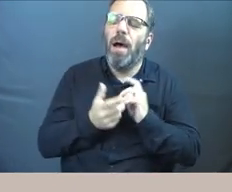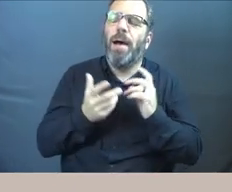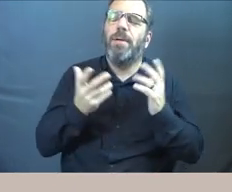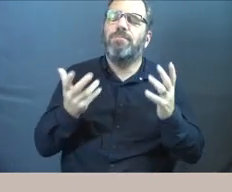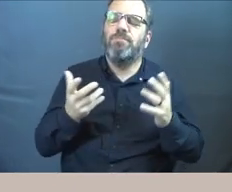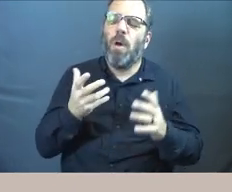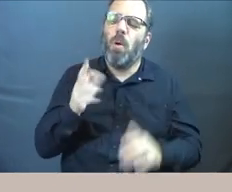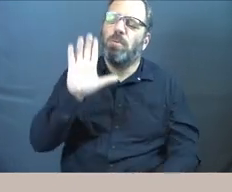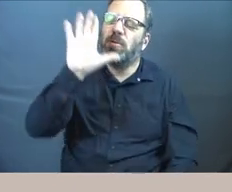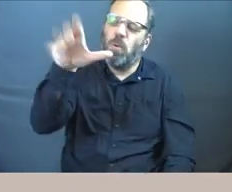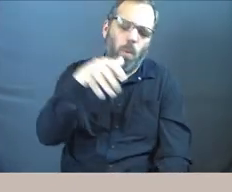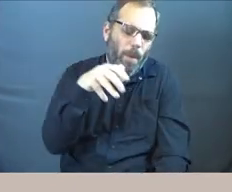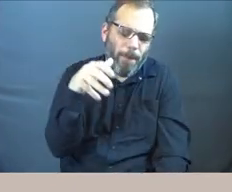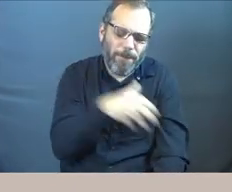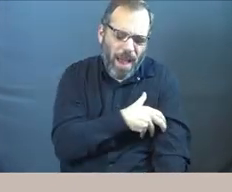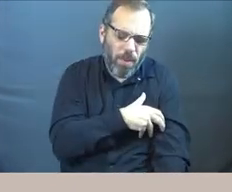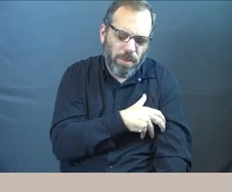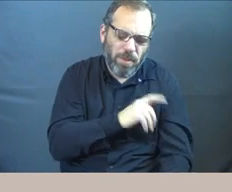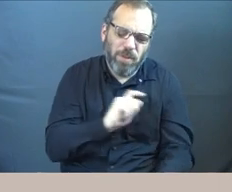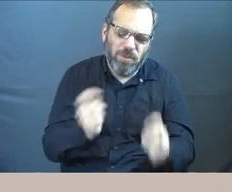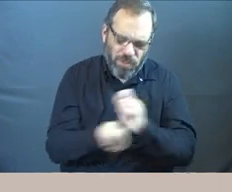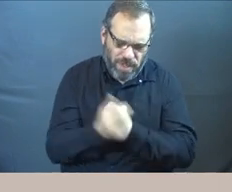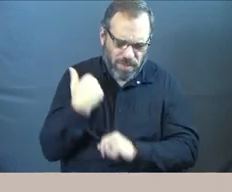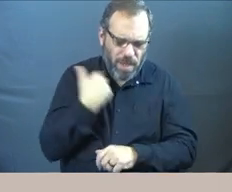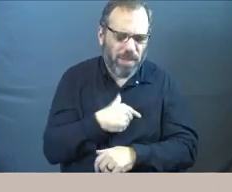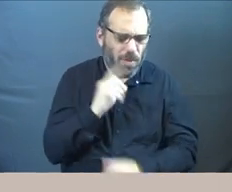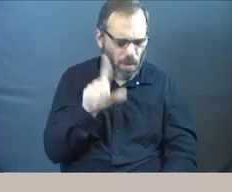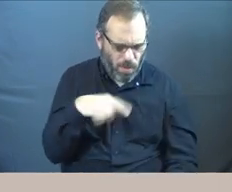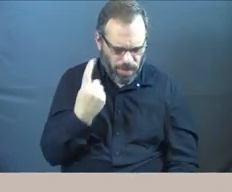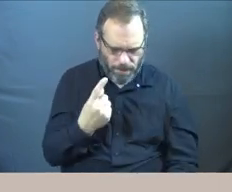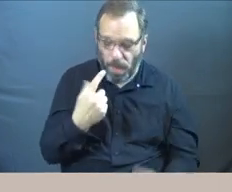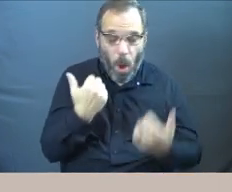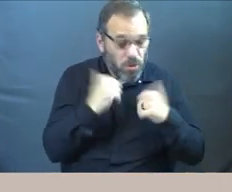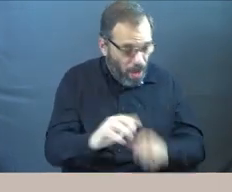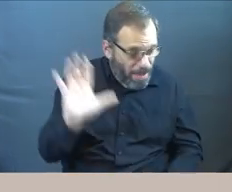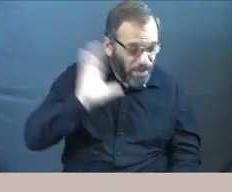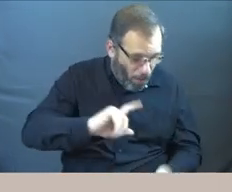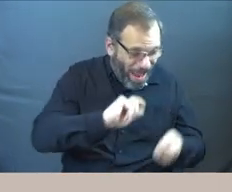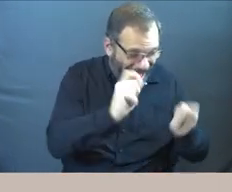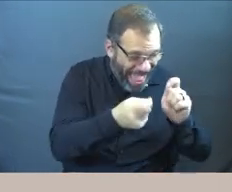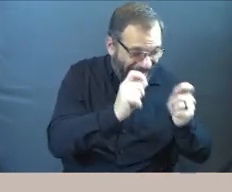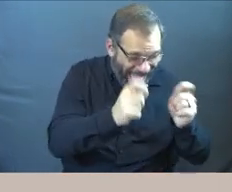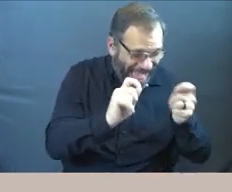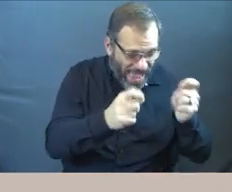Only the power of God can change us. We've tried before.